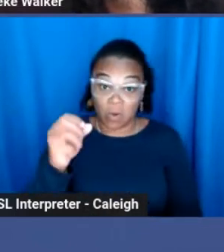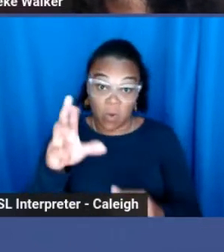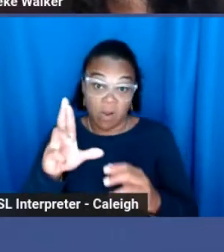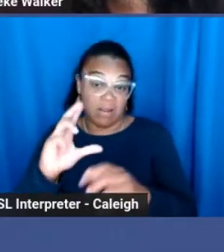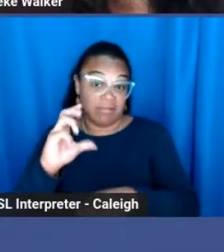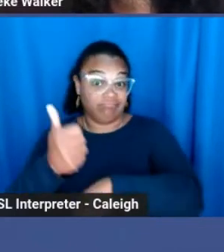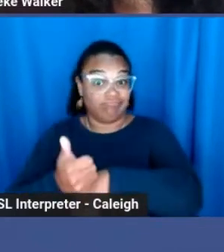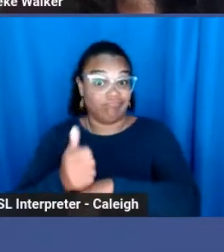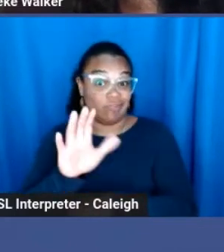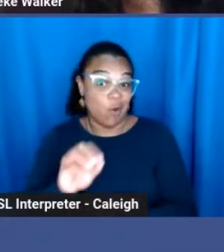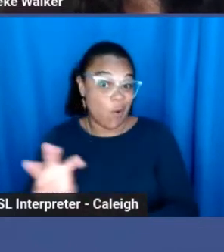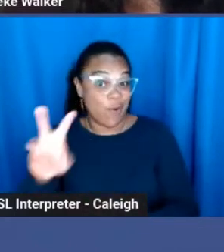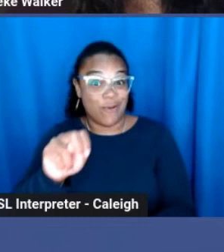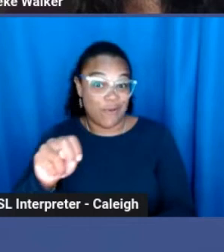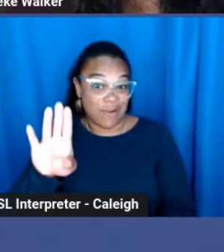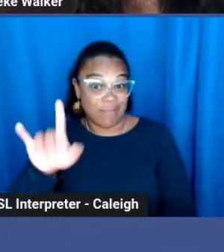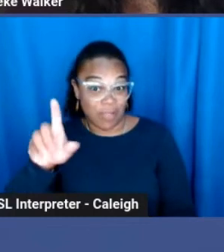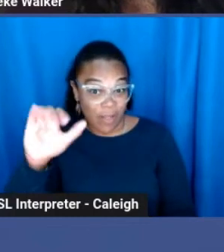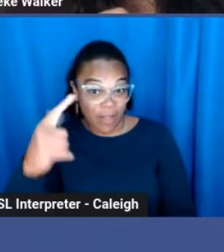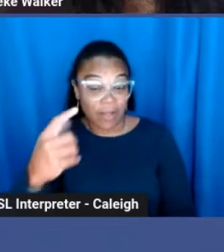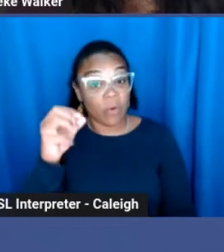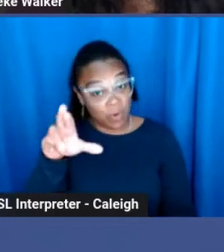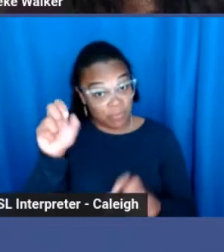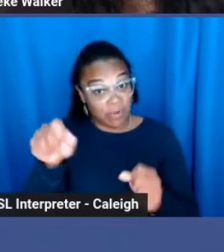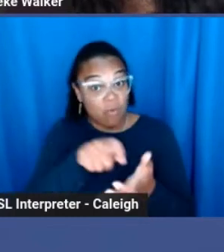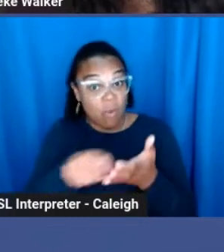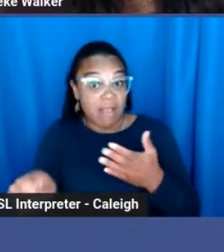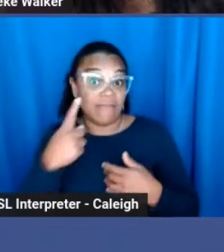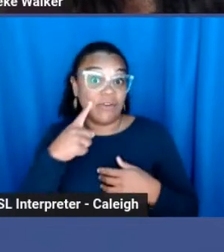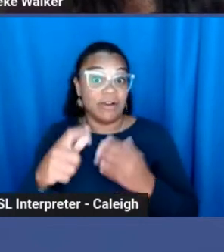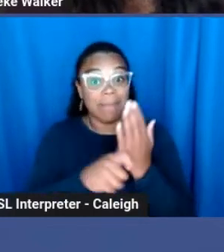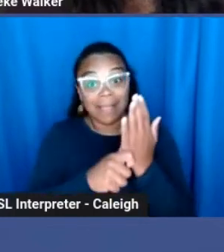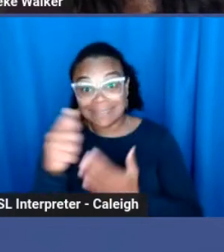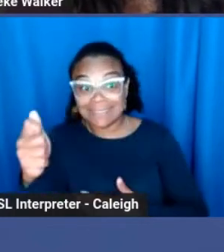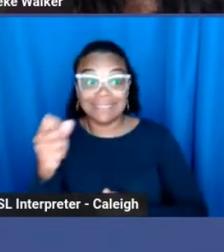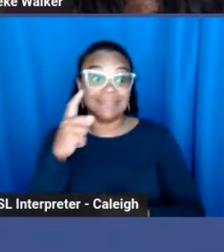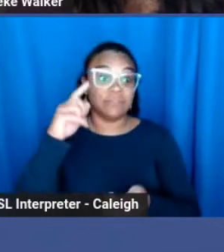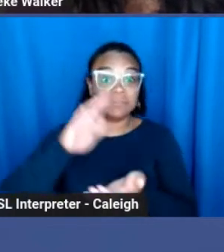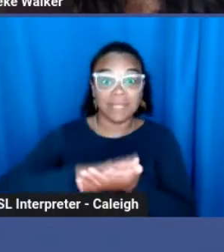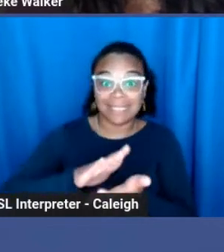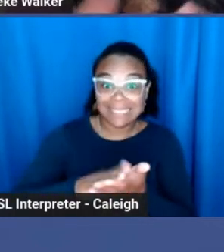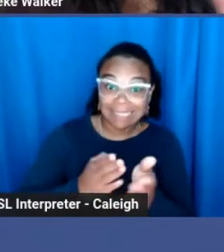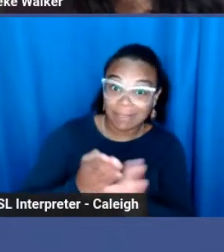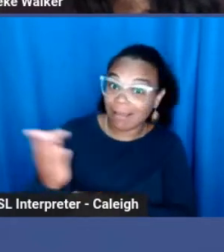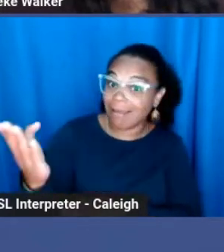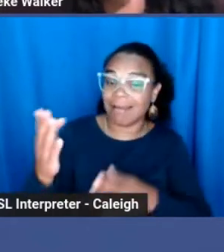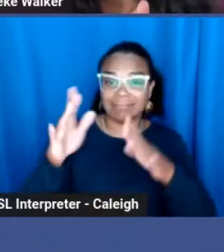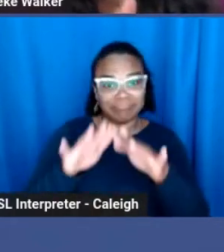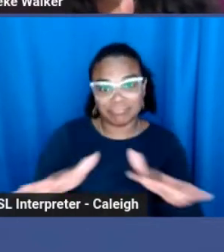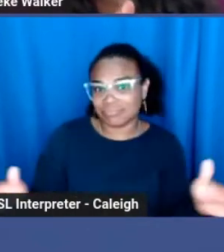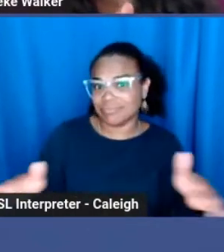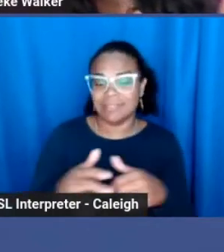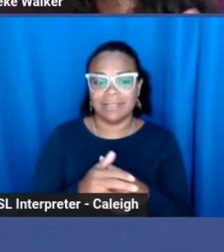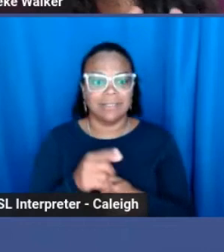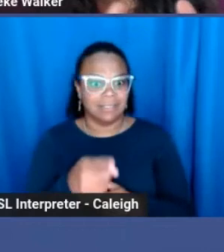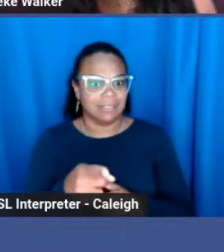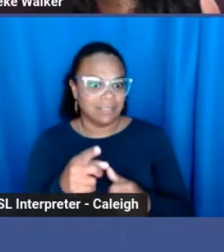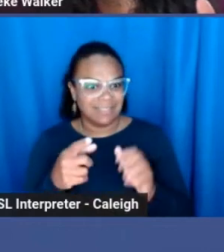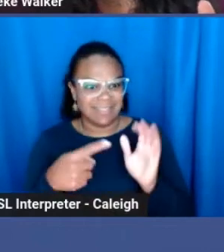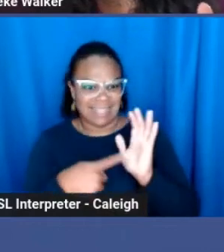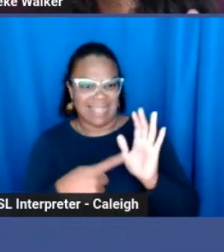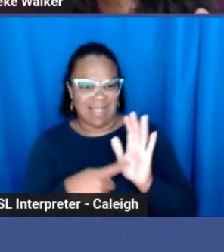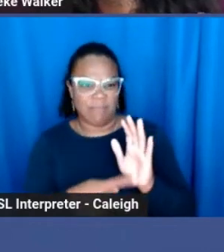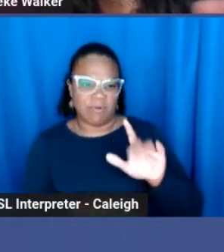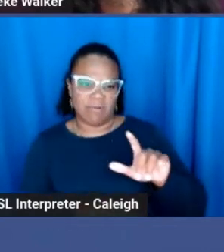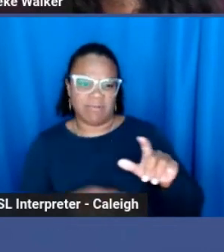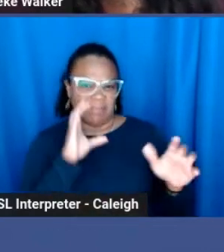or writing for magazines, academia, etc. This is like an example on the side of